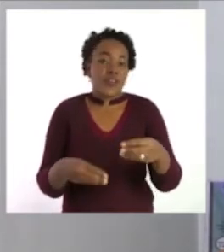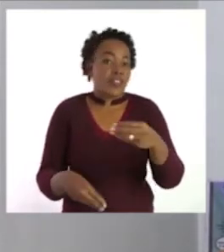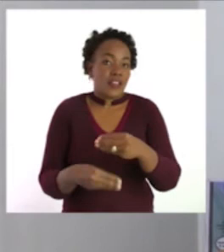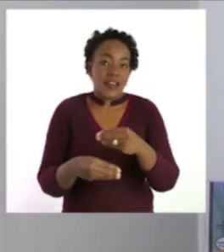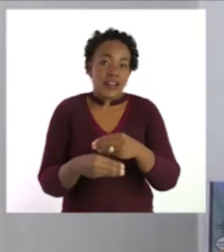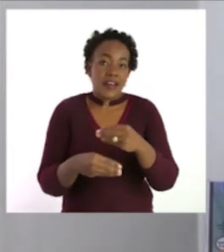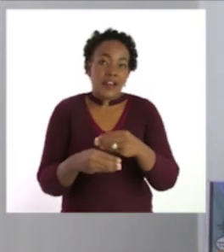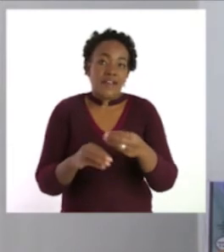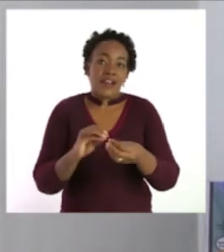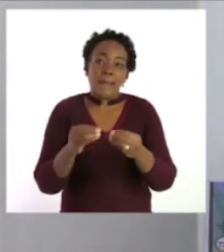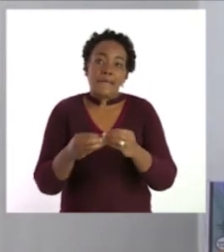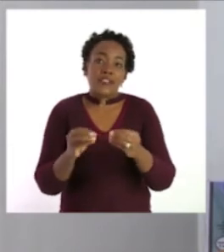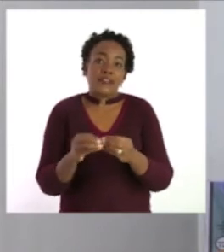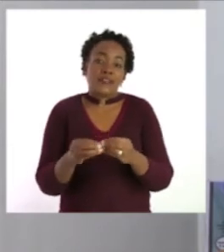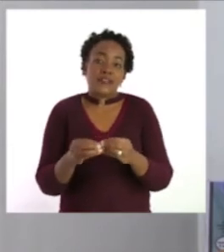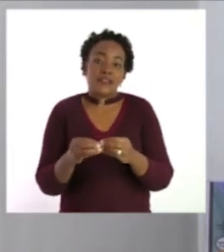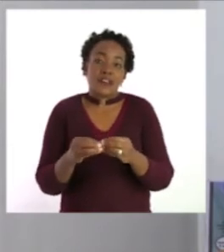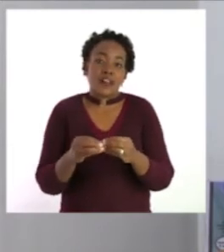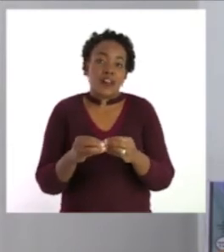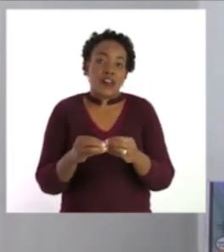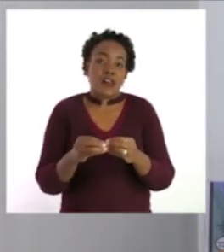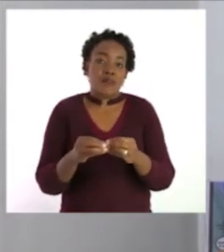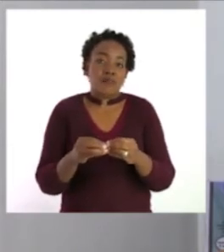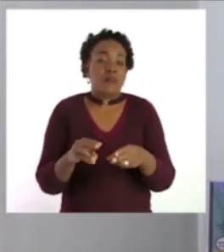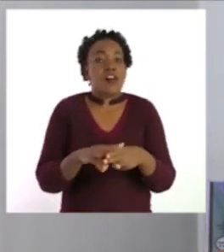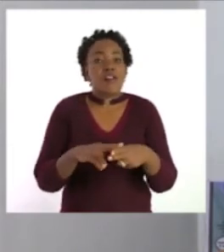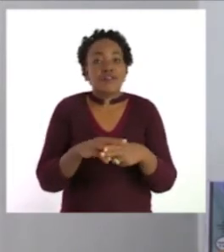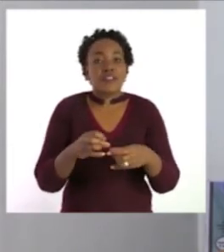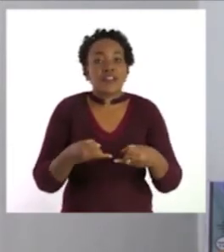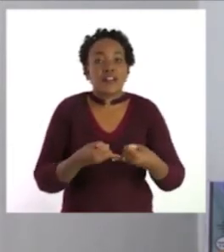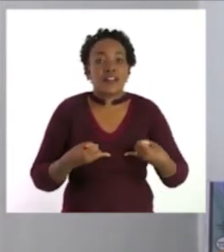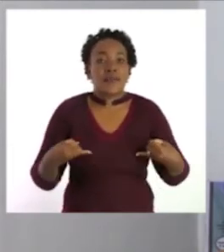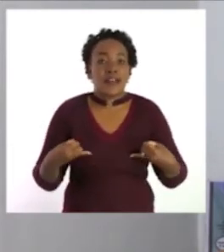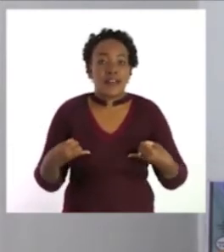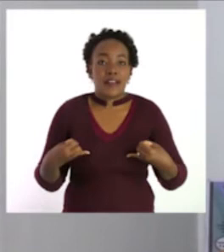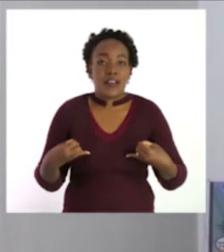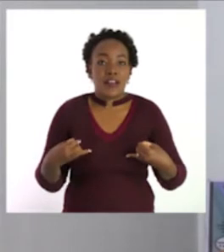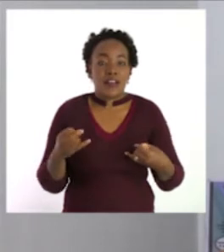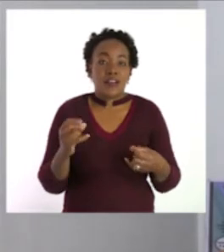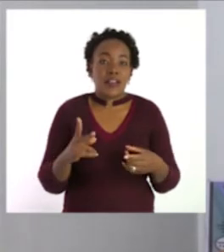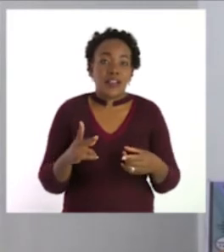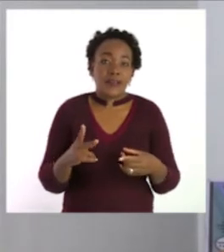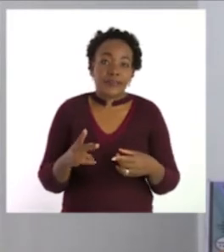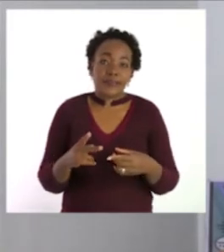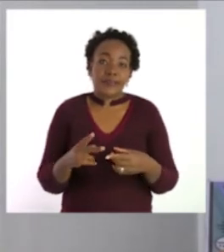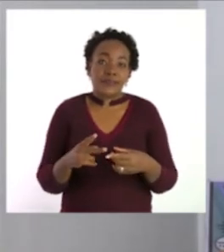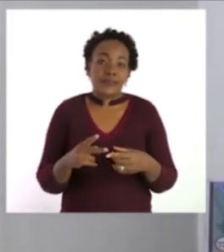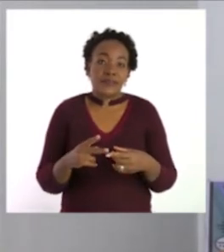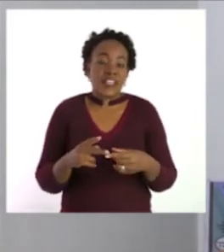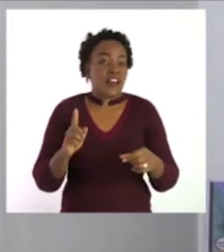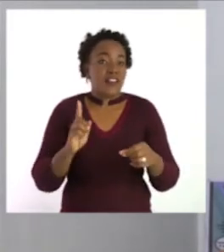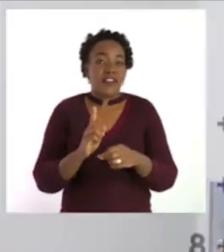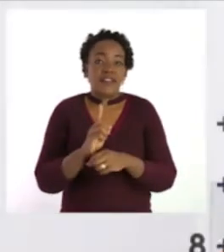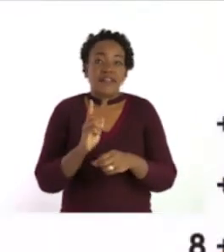of numbers using our number line. Okay. Our first